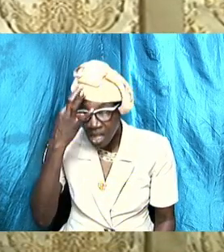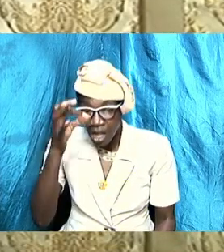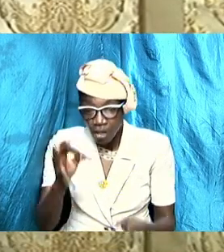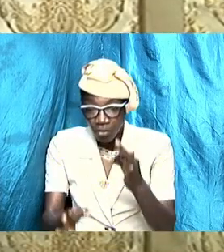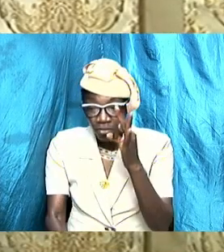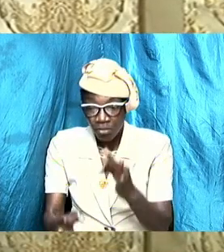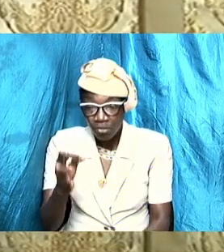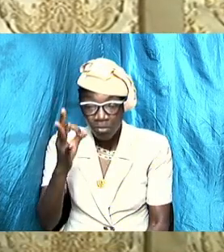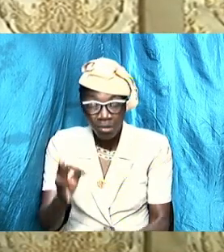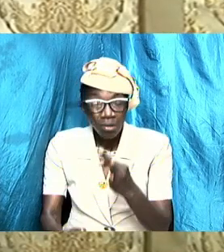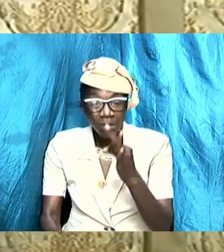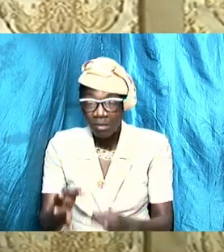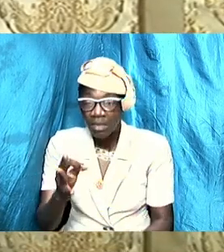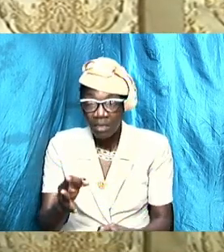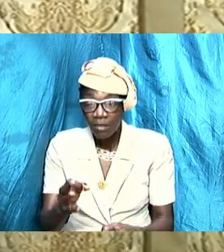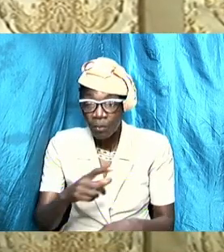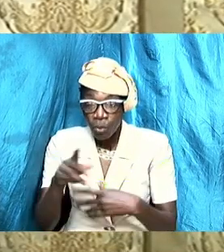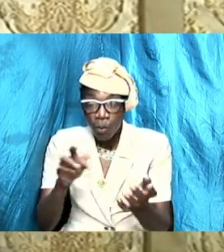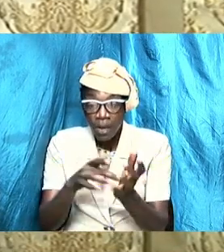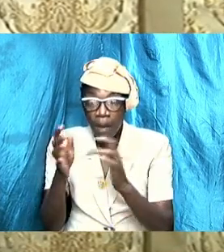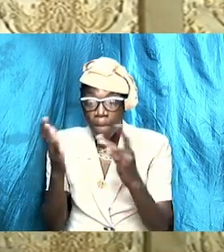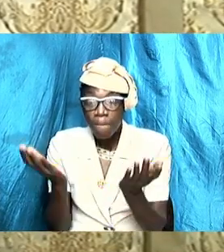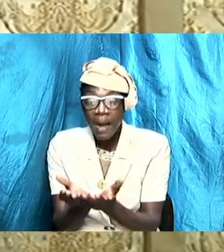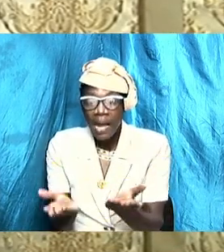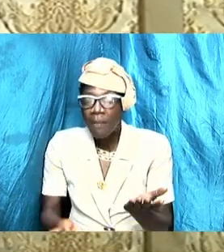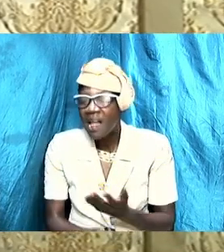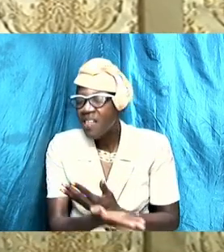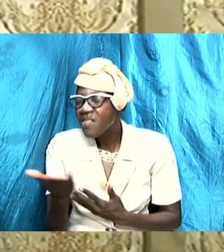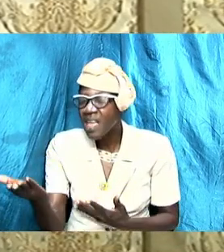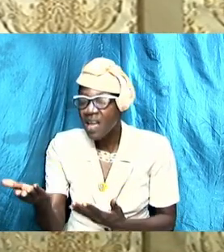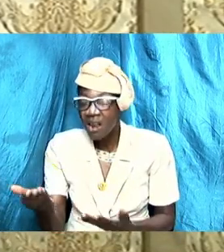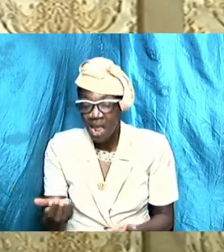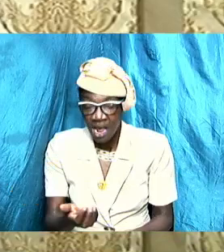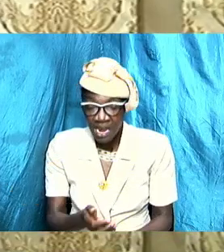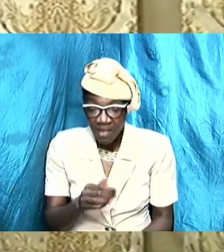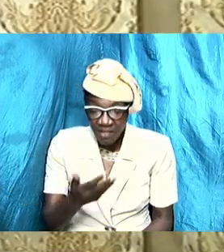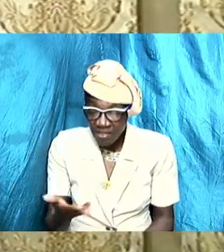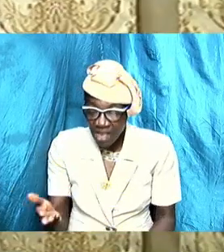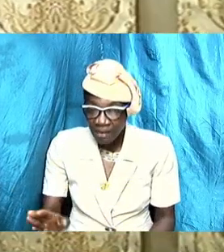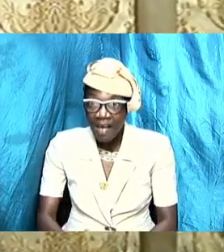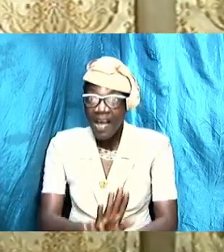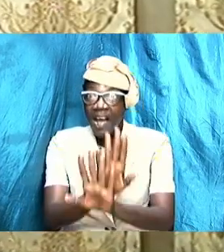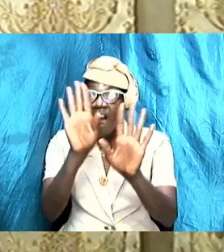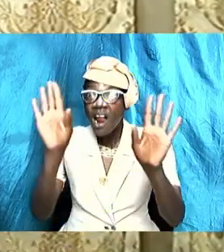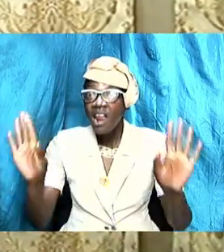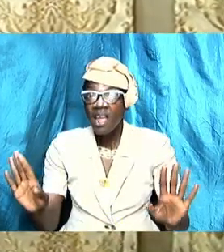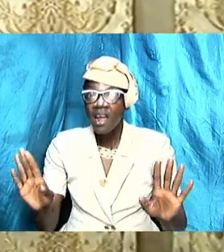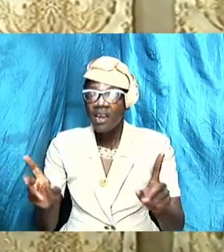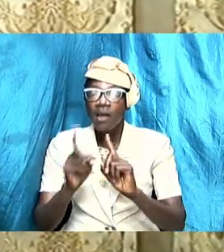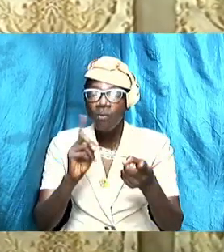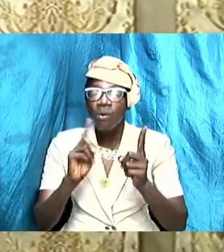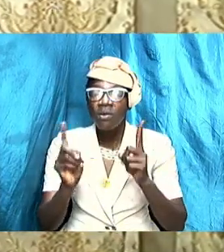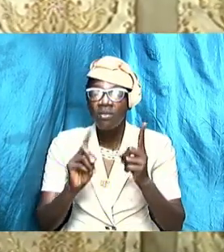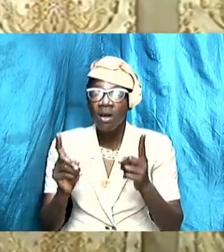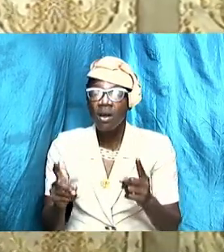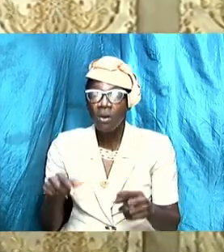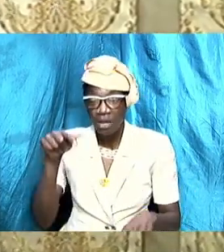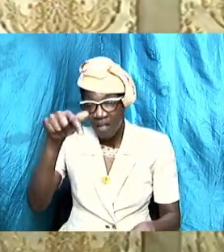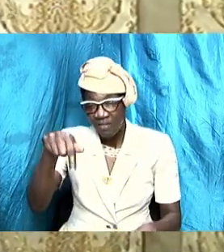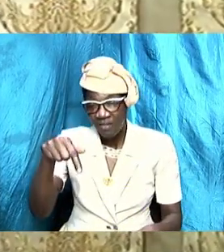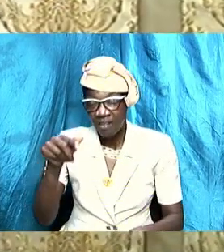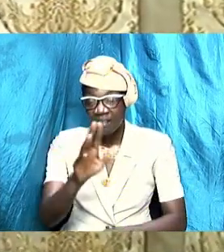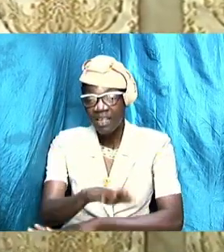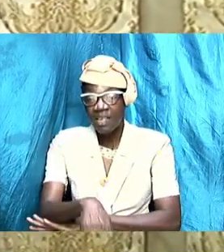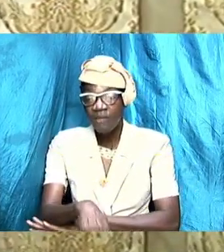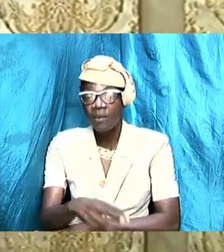with the things clearly outlined. And as we speak a little bit more this evening, there are a few things I'd